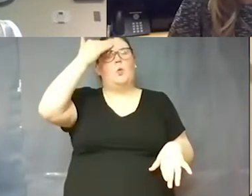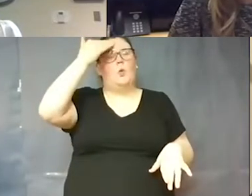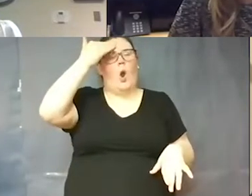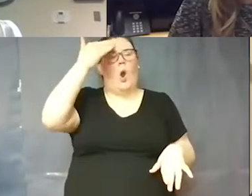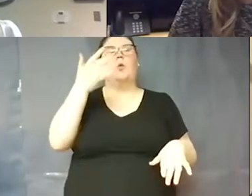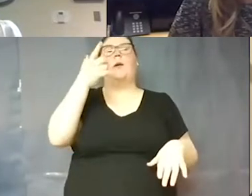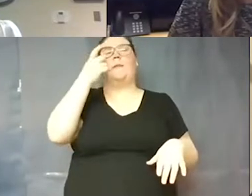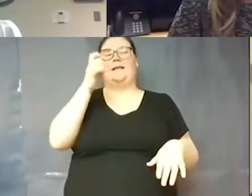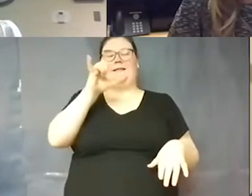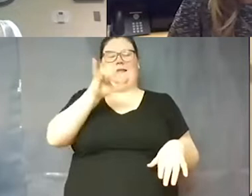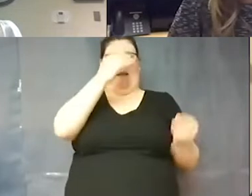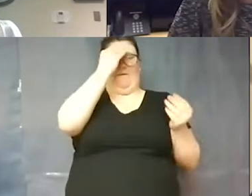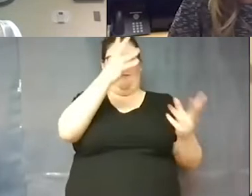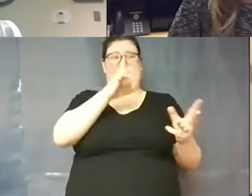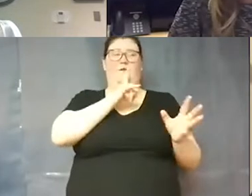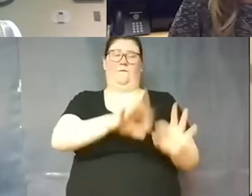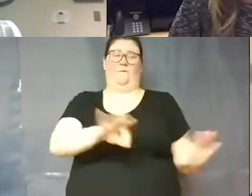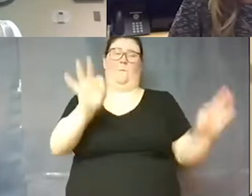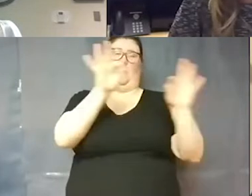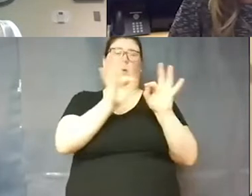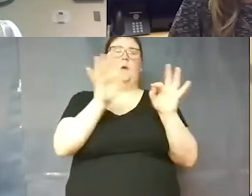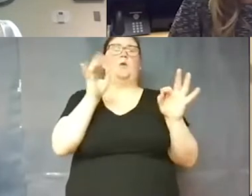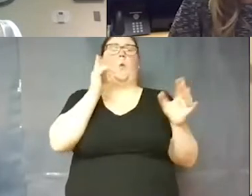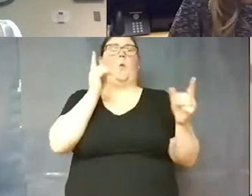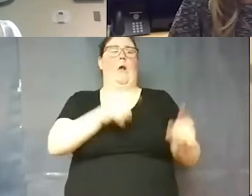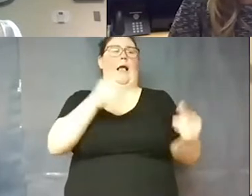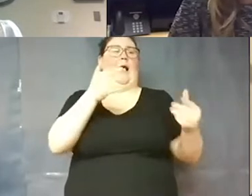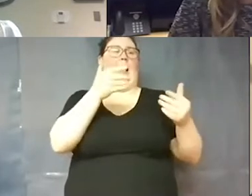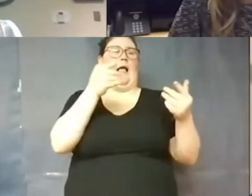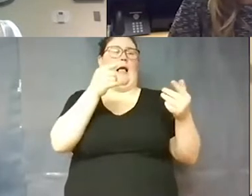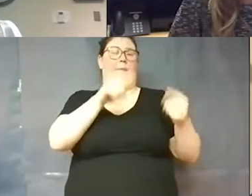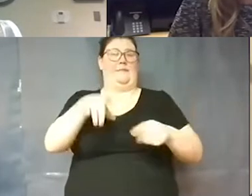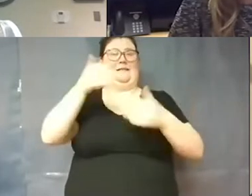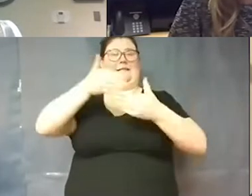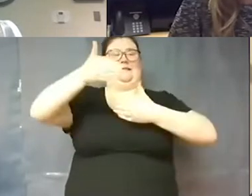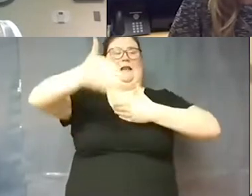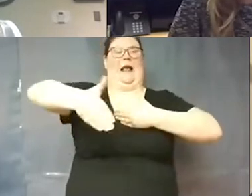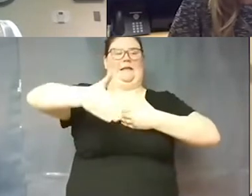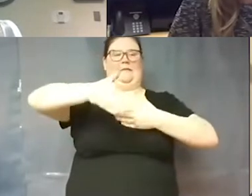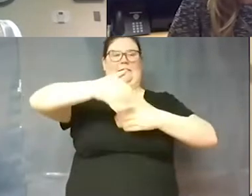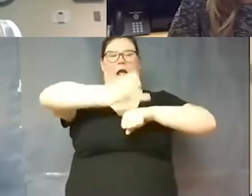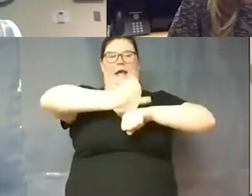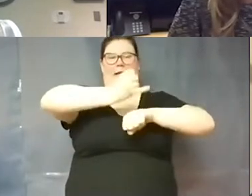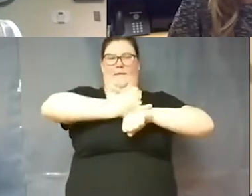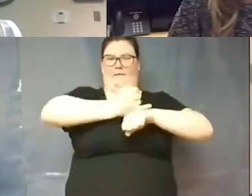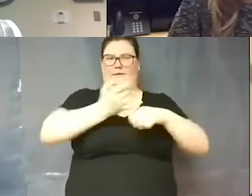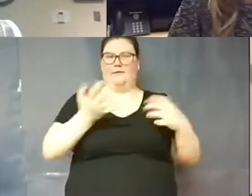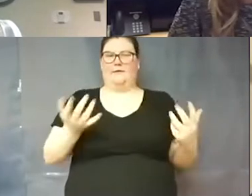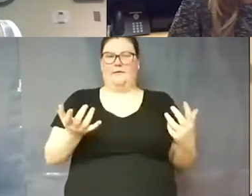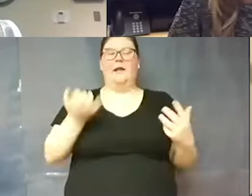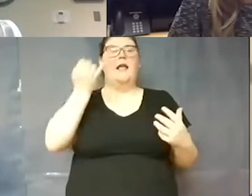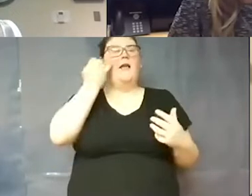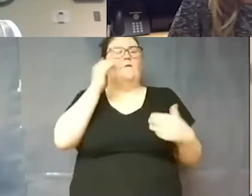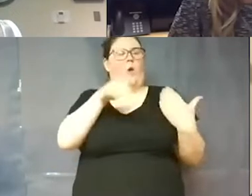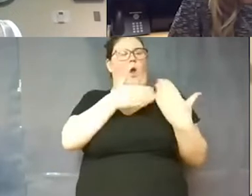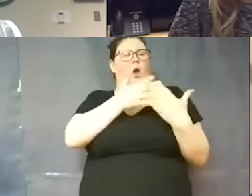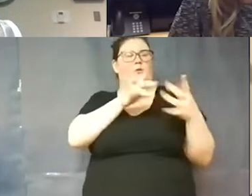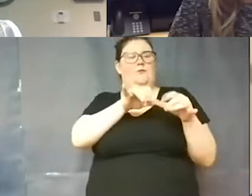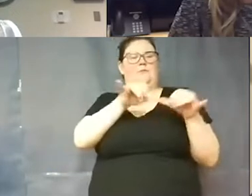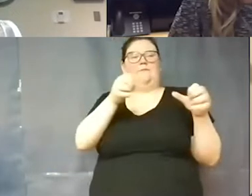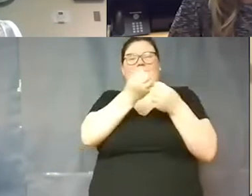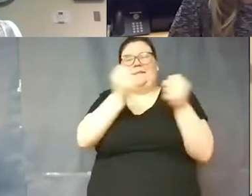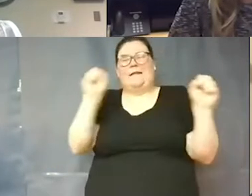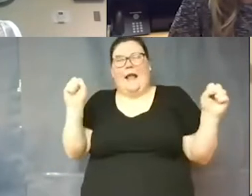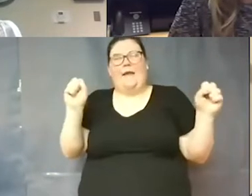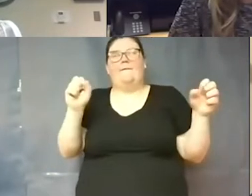information is really important to what happens in next steps on the campus and so if we're all going to remain safe and we're all going